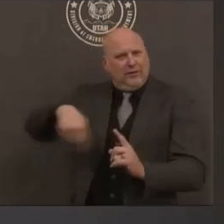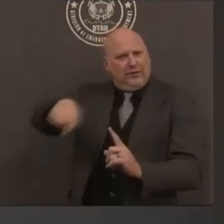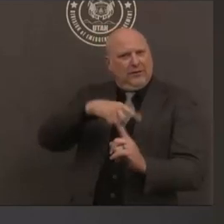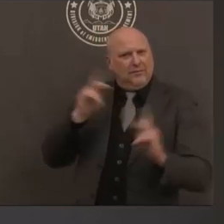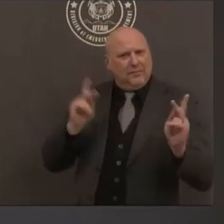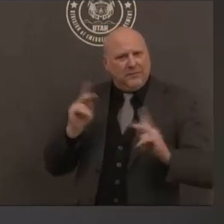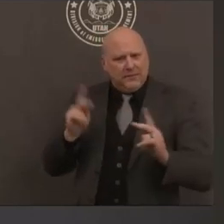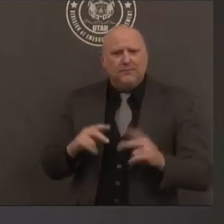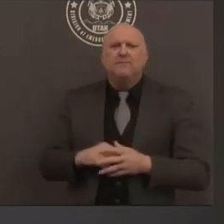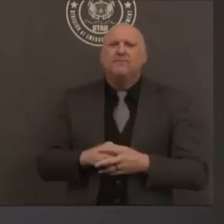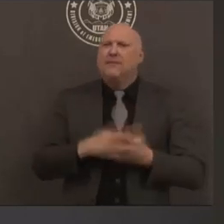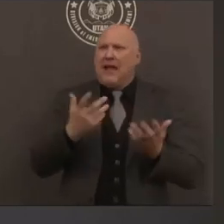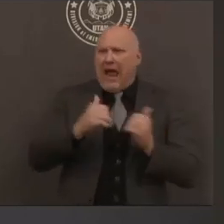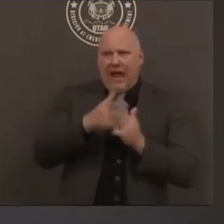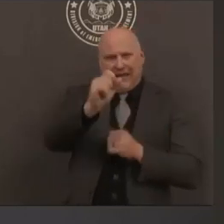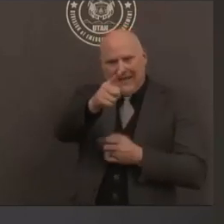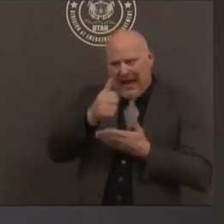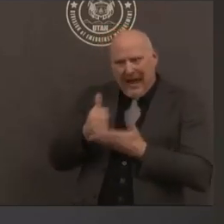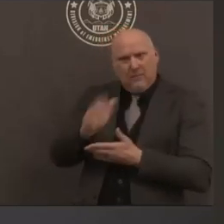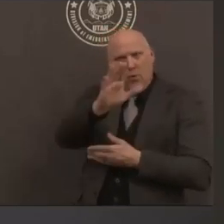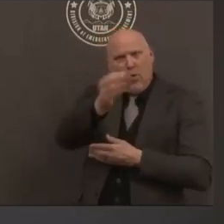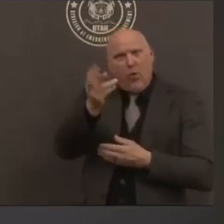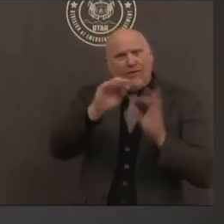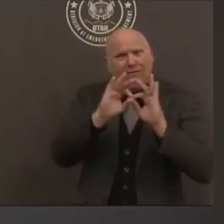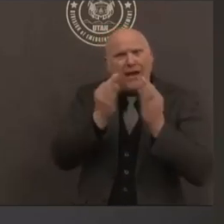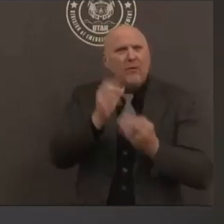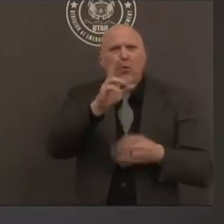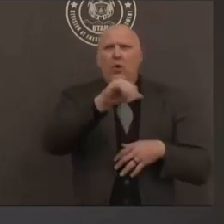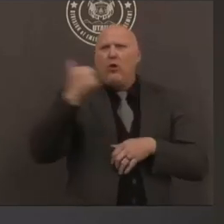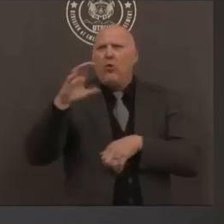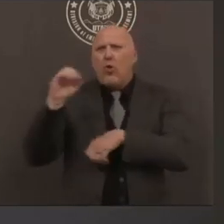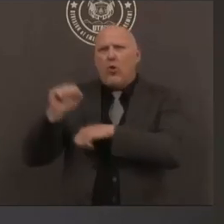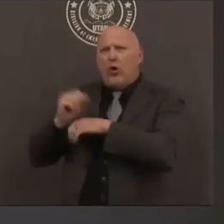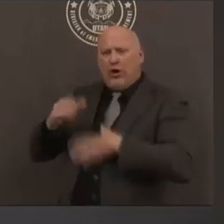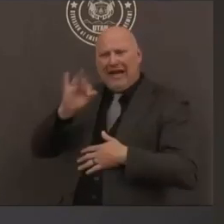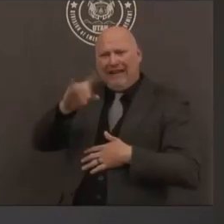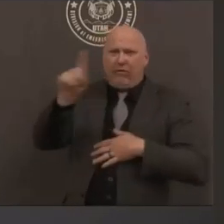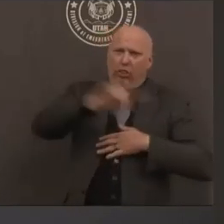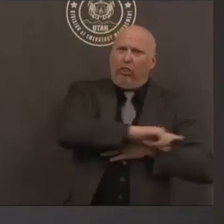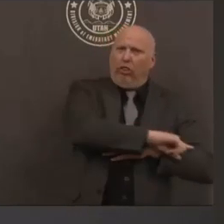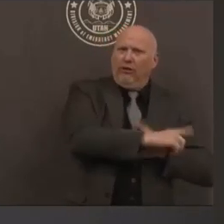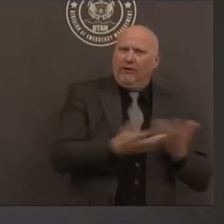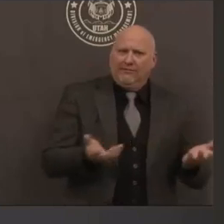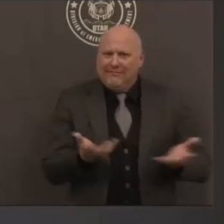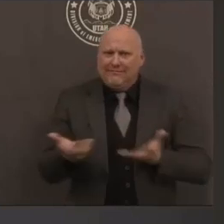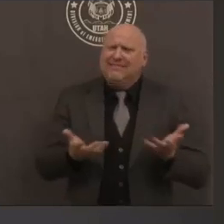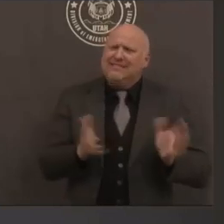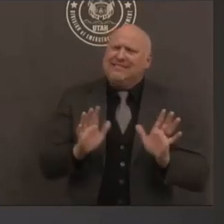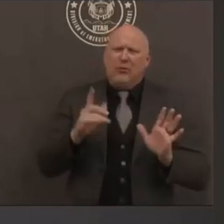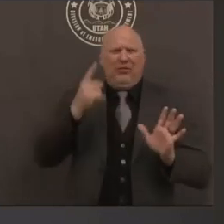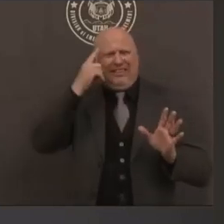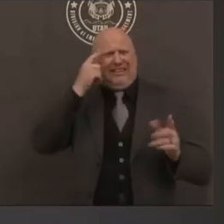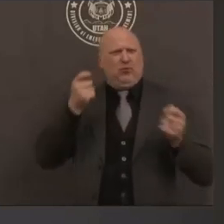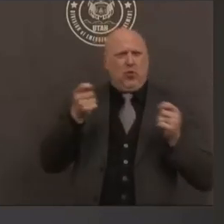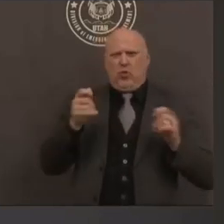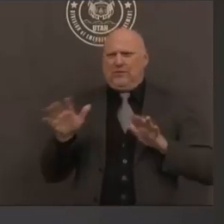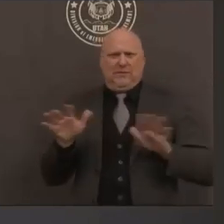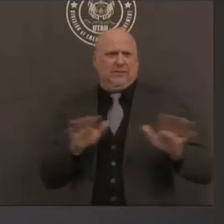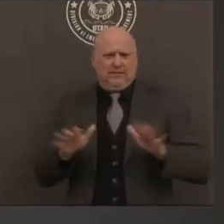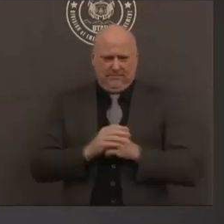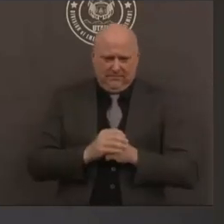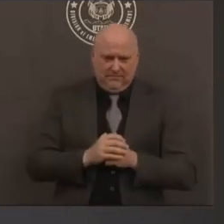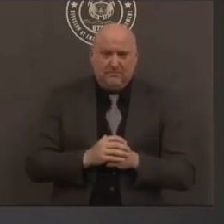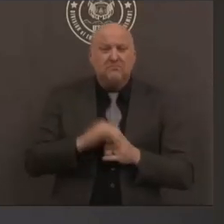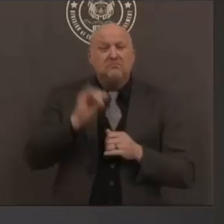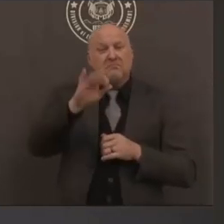cover and hold on to something sturdy if you can if you can be by something like that if you're in bed stay there